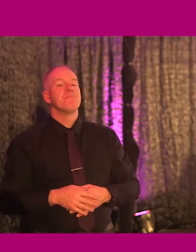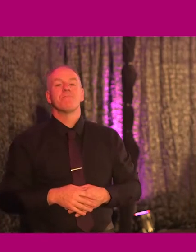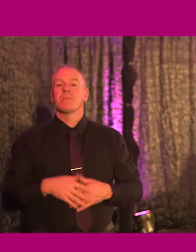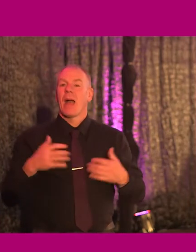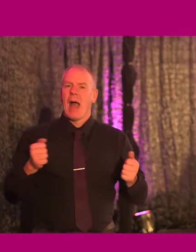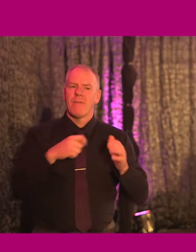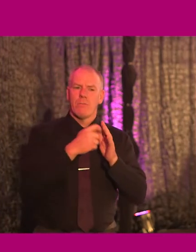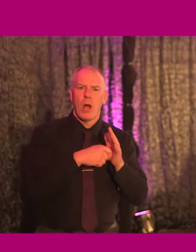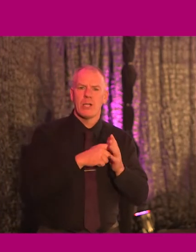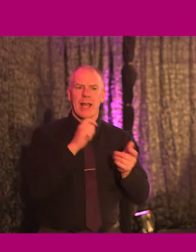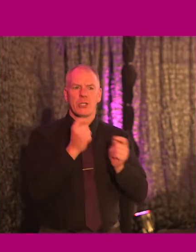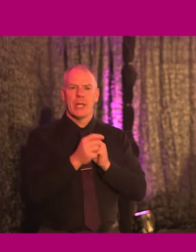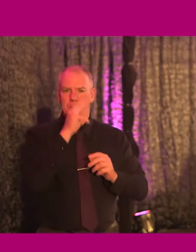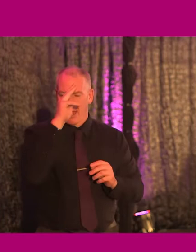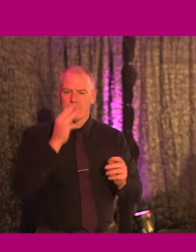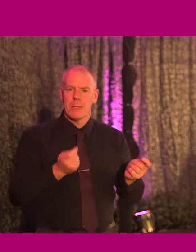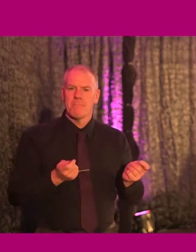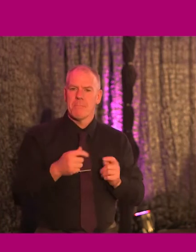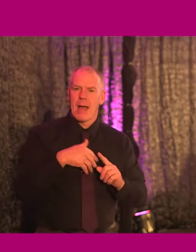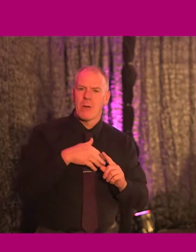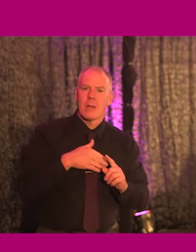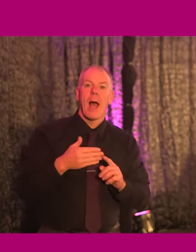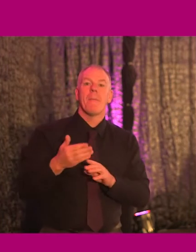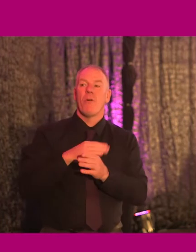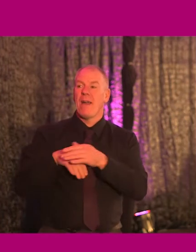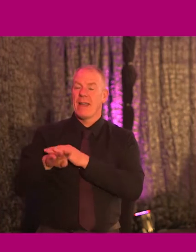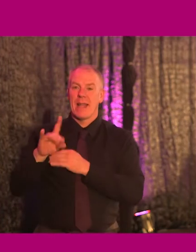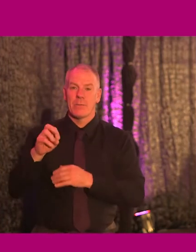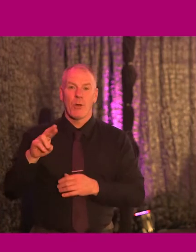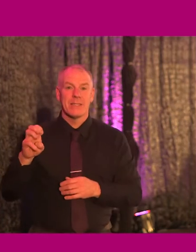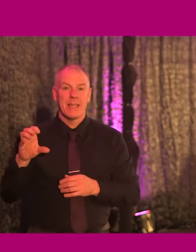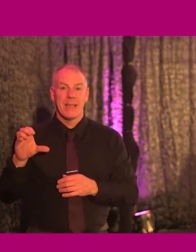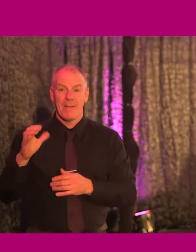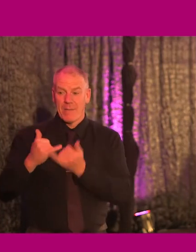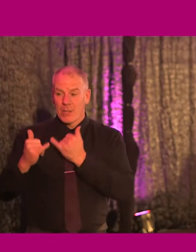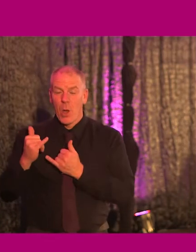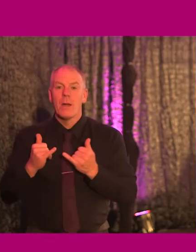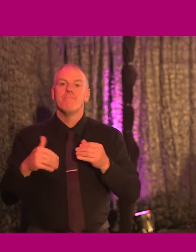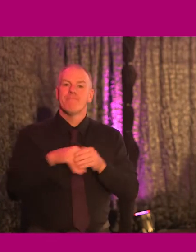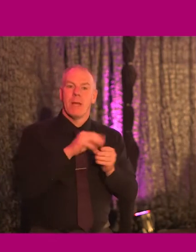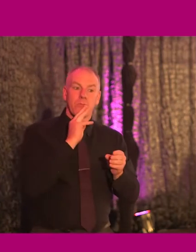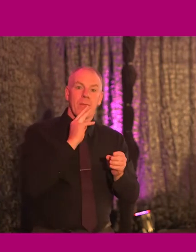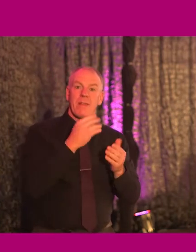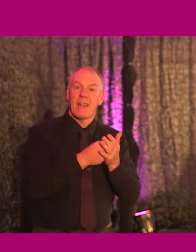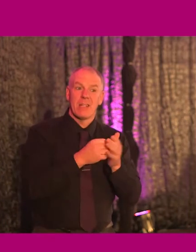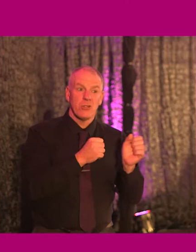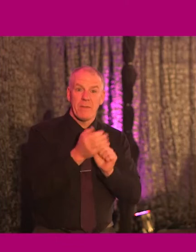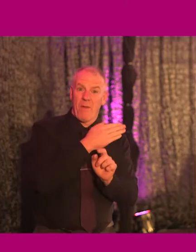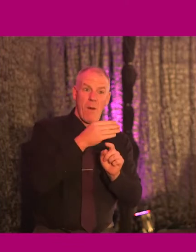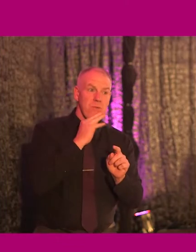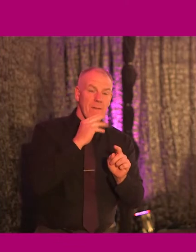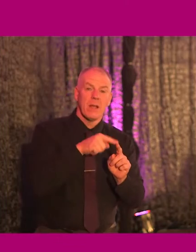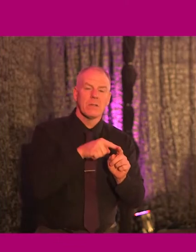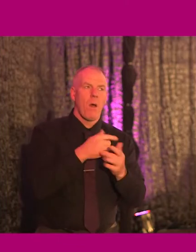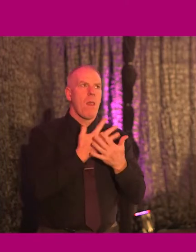background, and prior to joining HMRC five years ago, she worked in the private sector, in the main financial services, so she's many years of